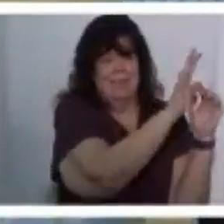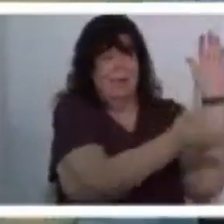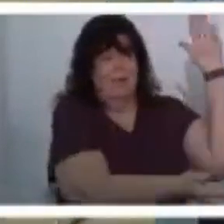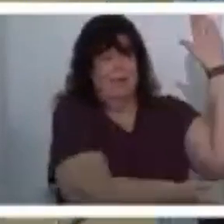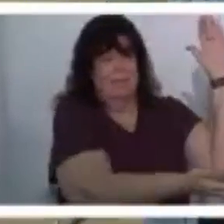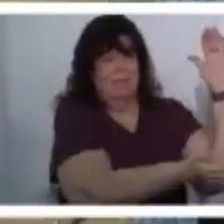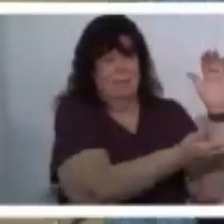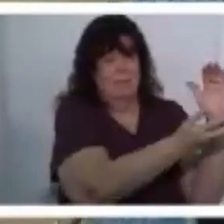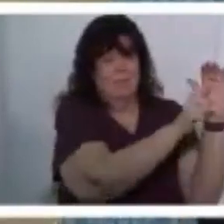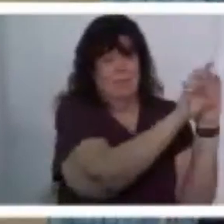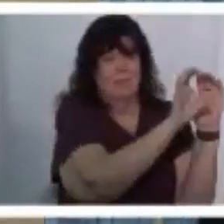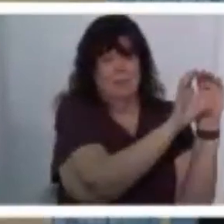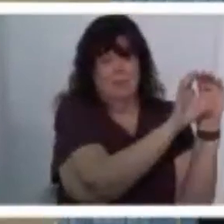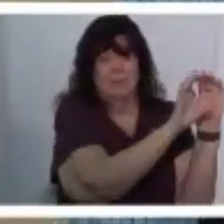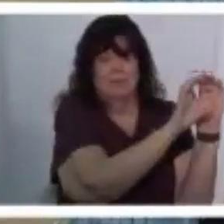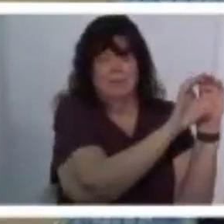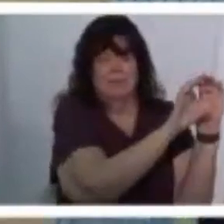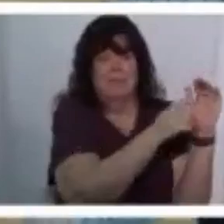a hundred um